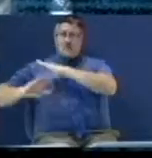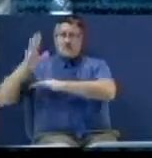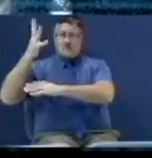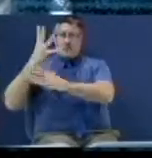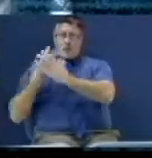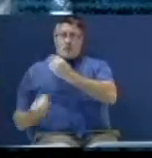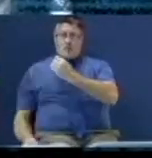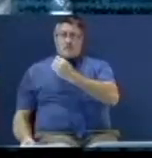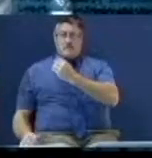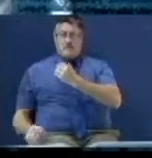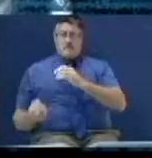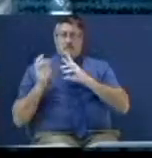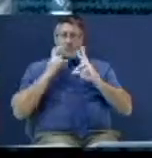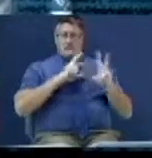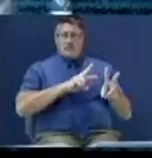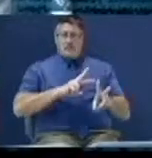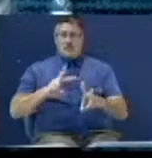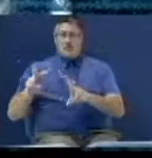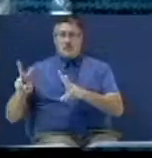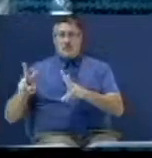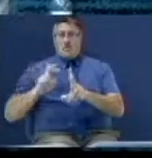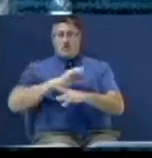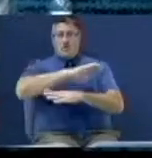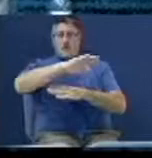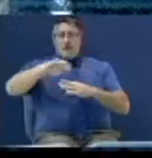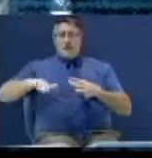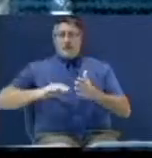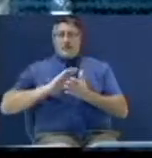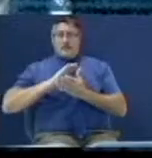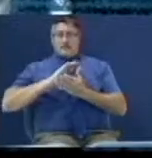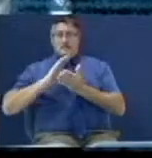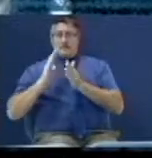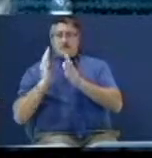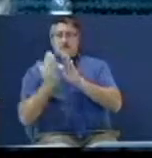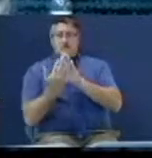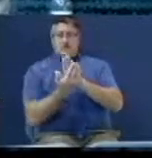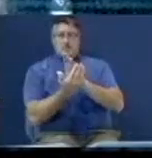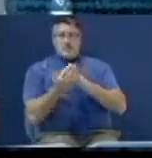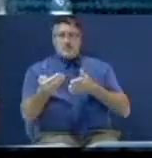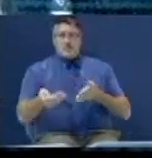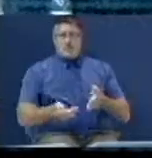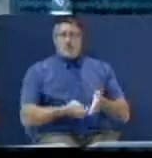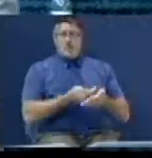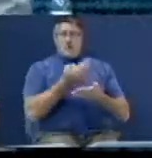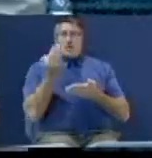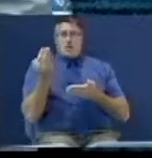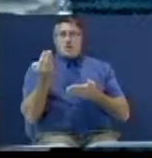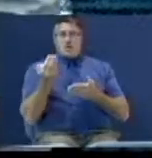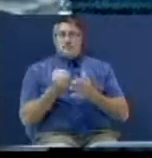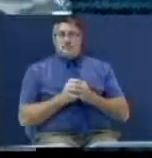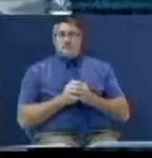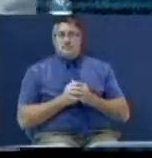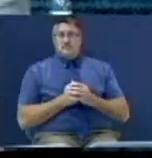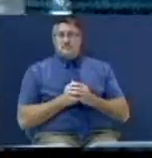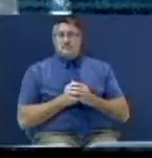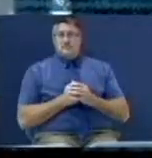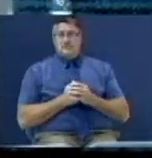has become new. I'll tell you, somebody else needs to show him the door.